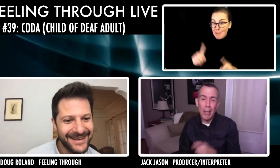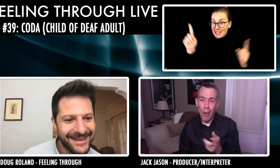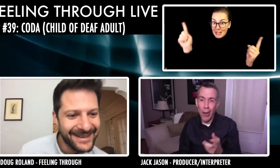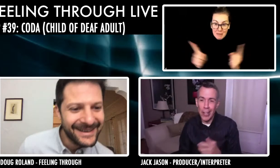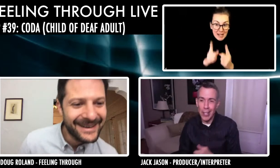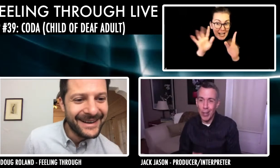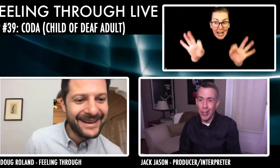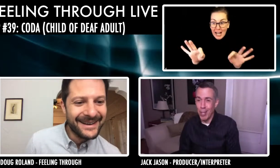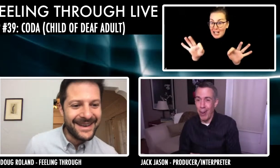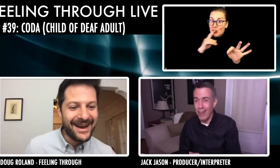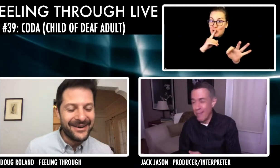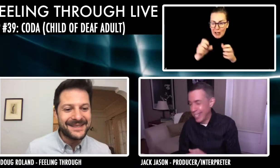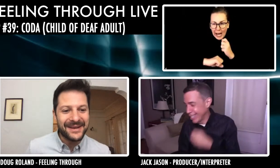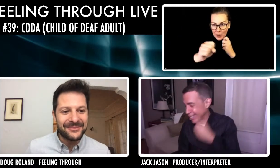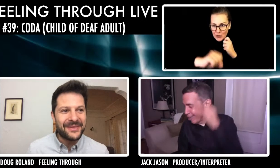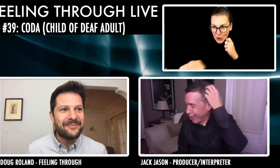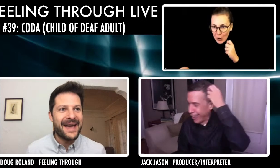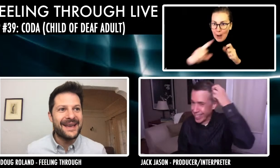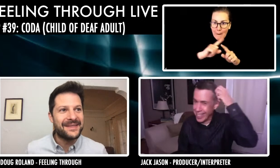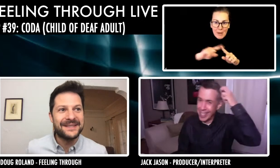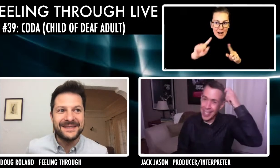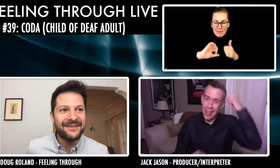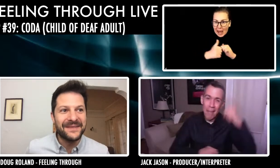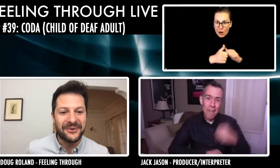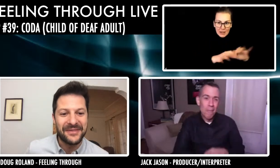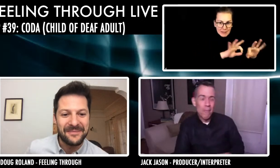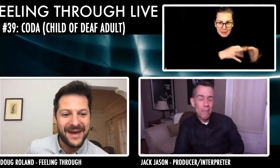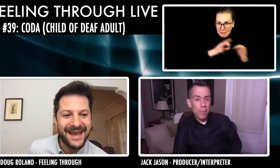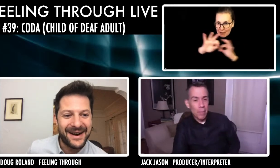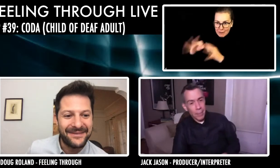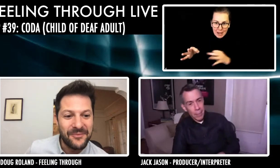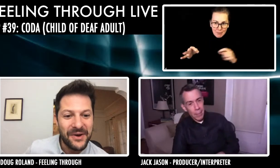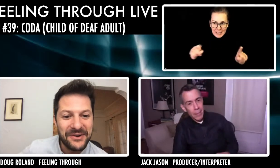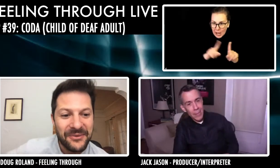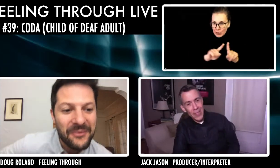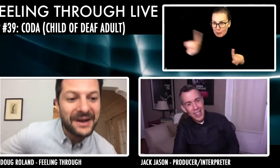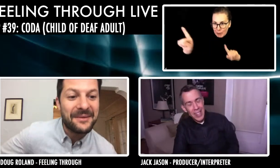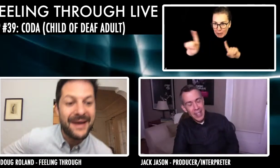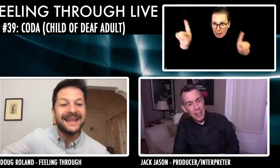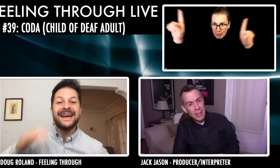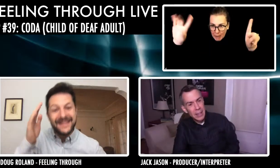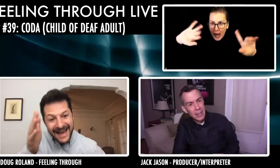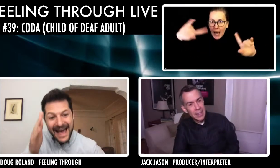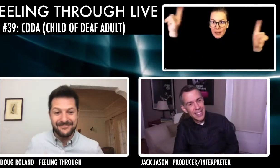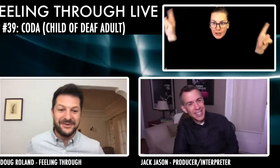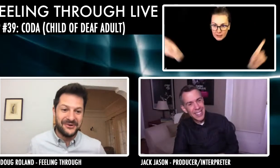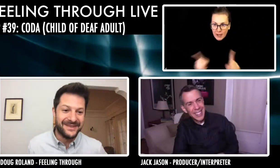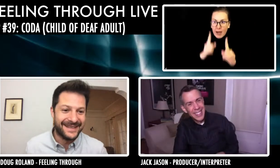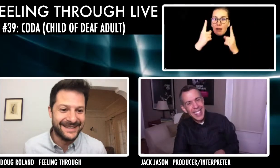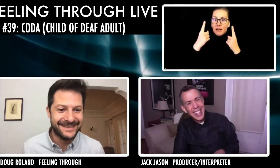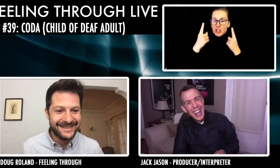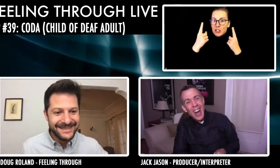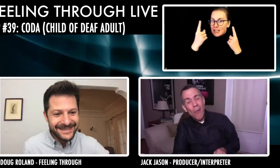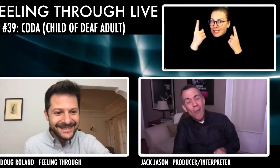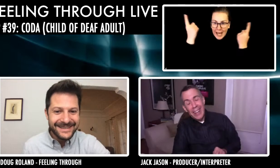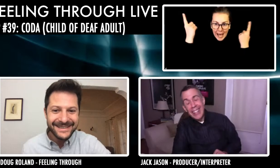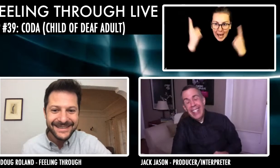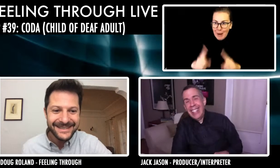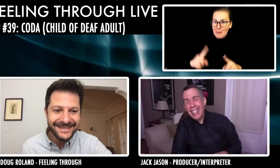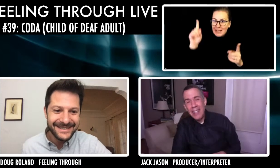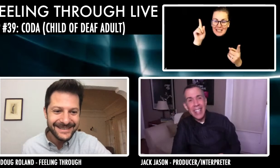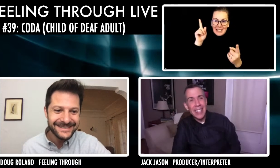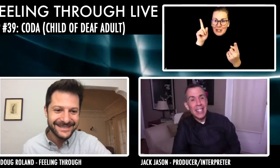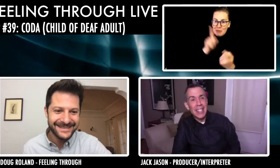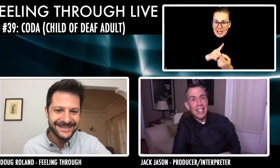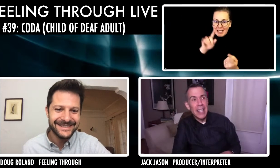A little bit long in the tune. I'm sorry. It's definitely worth the payoff. I'm wondering when we're going to make that movie. Well,